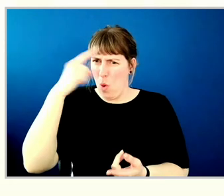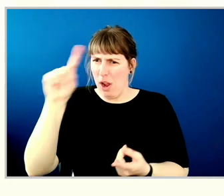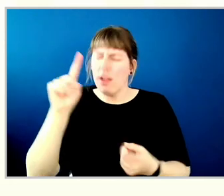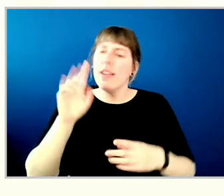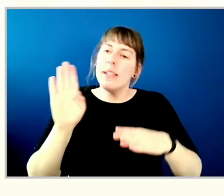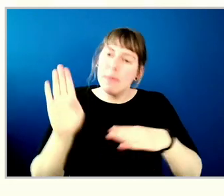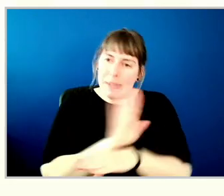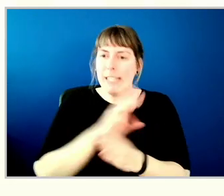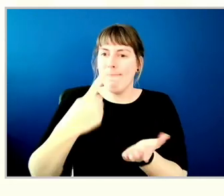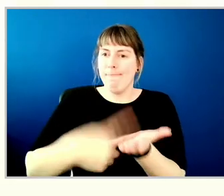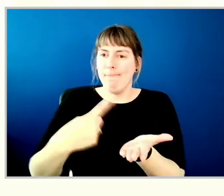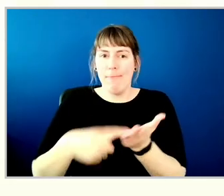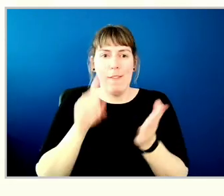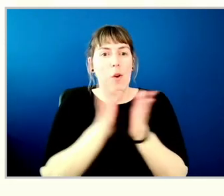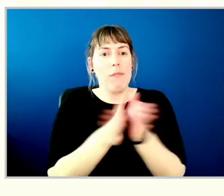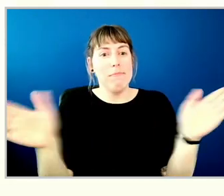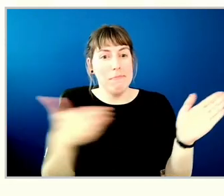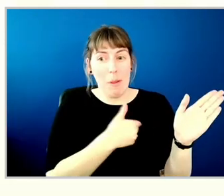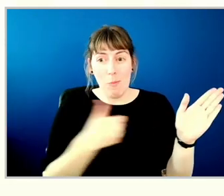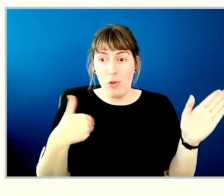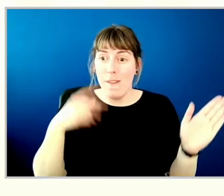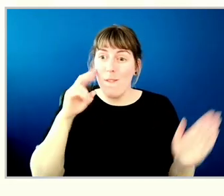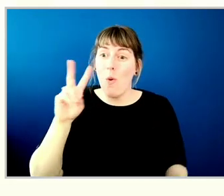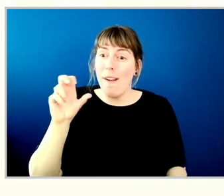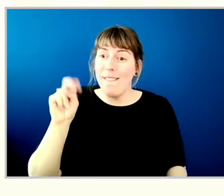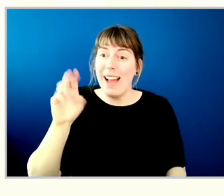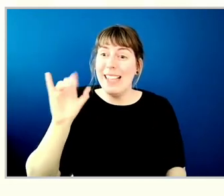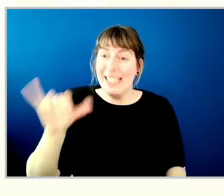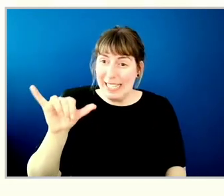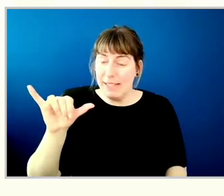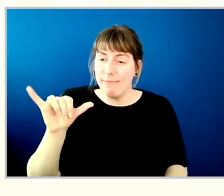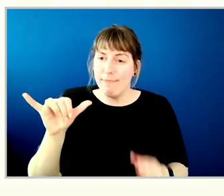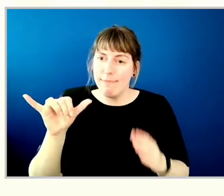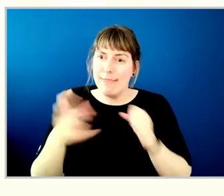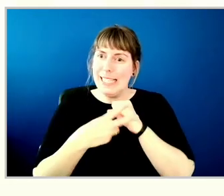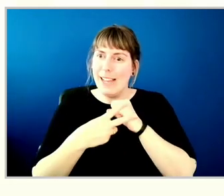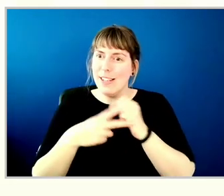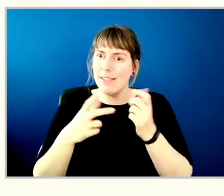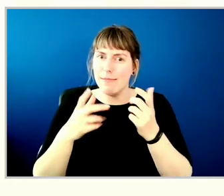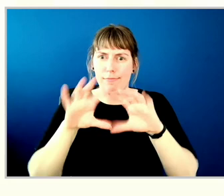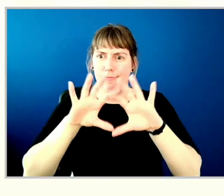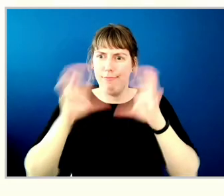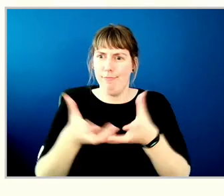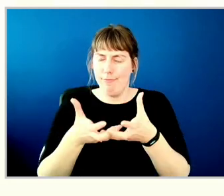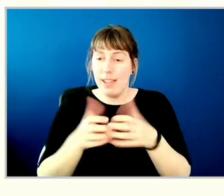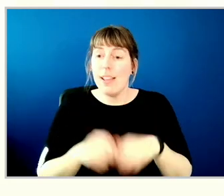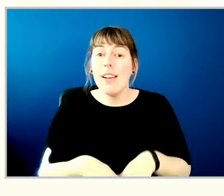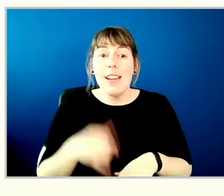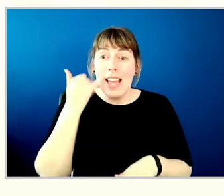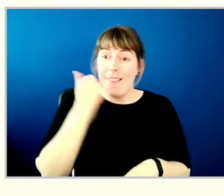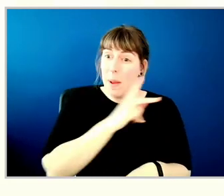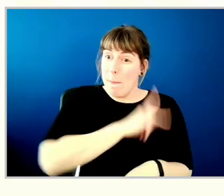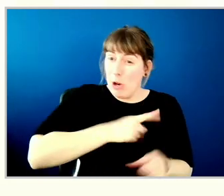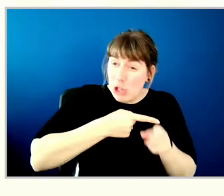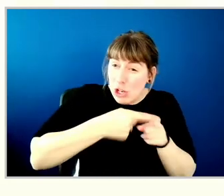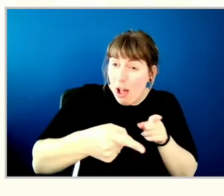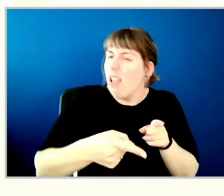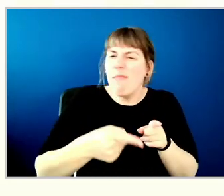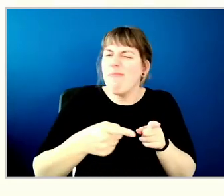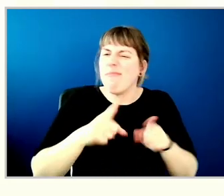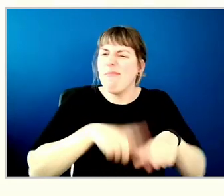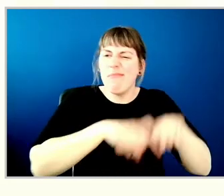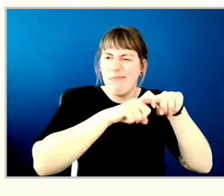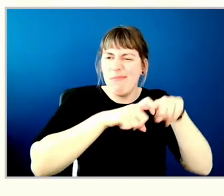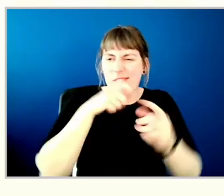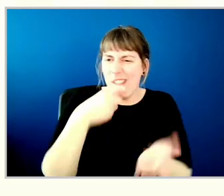of the general membership of Vancouver City Savings Credit Union. Issues of a personal nature will not be addressed during the meeting, but